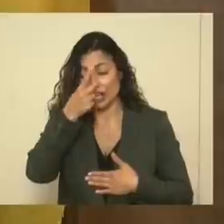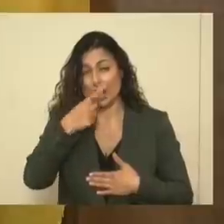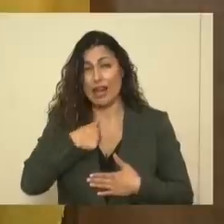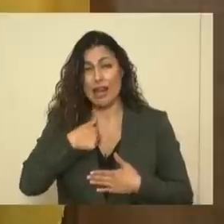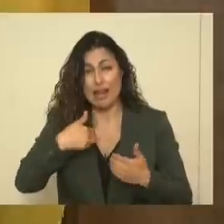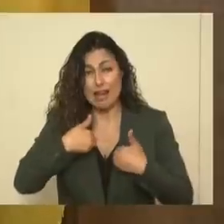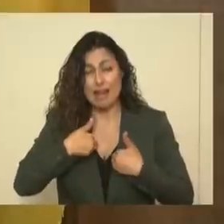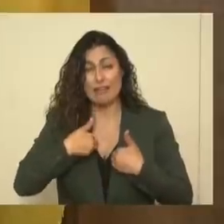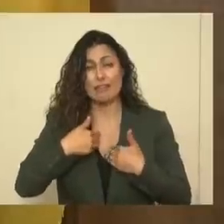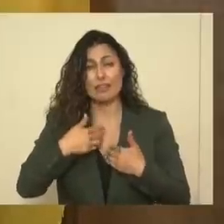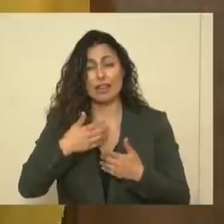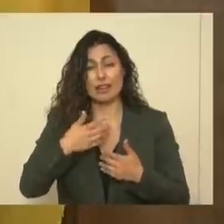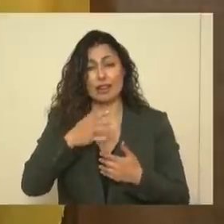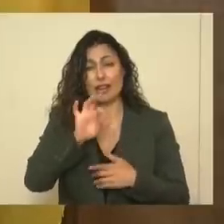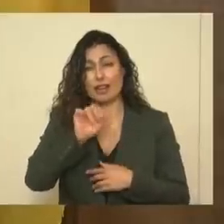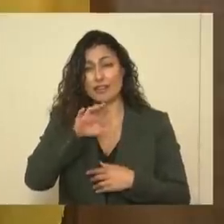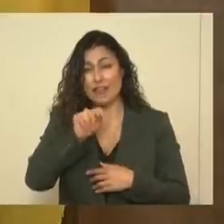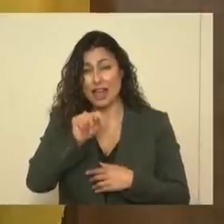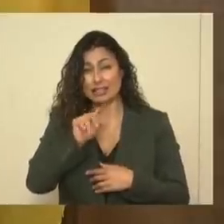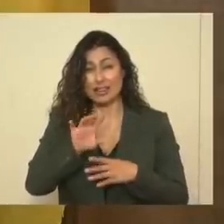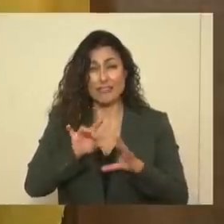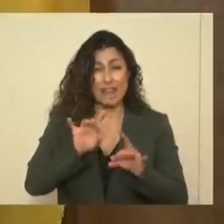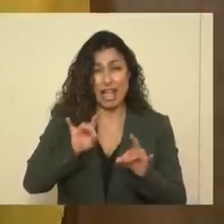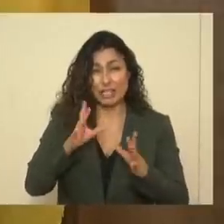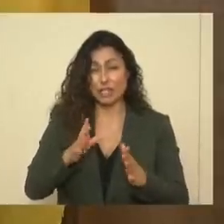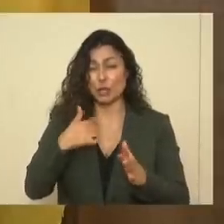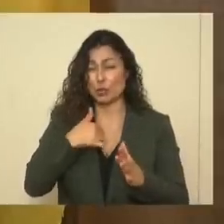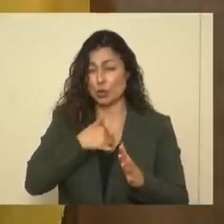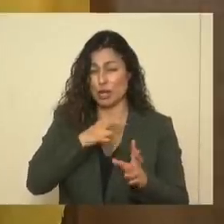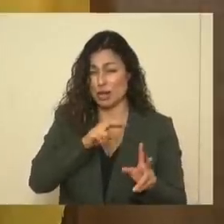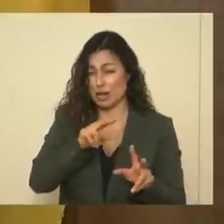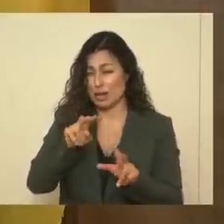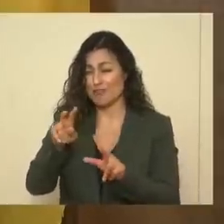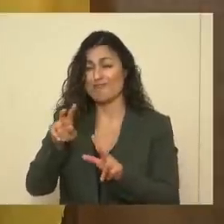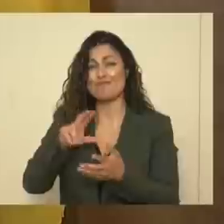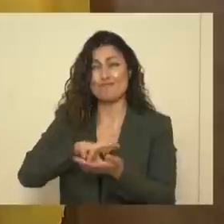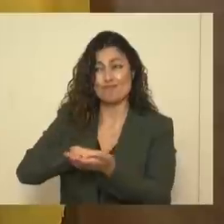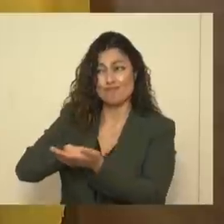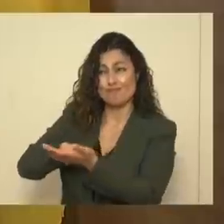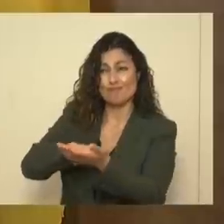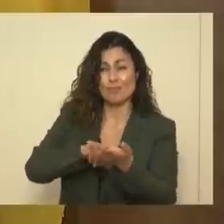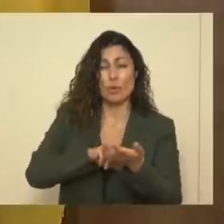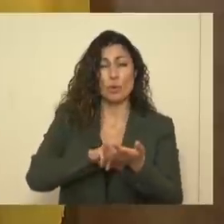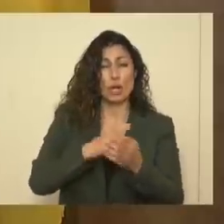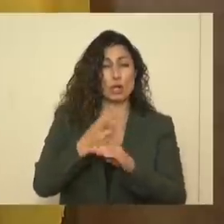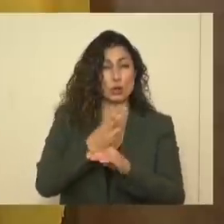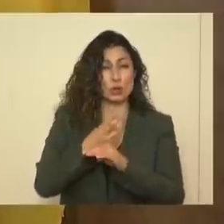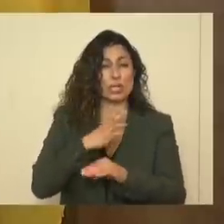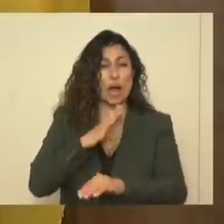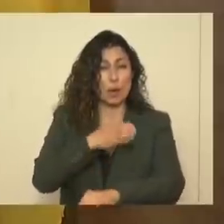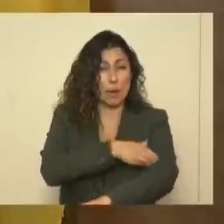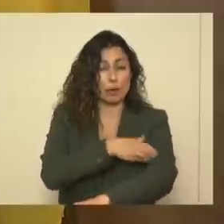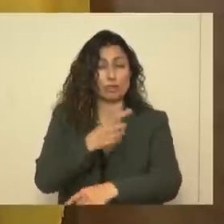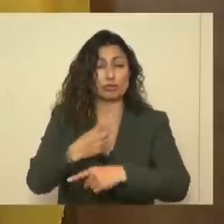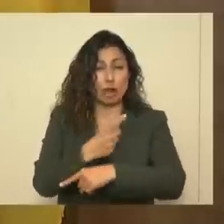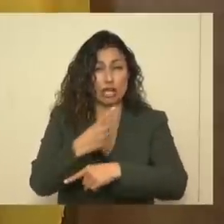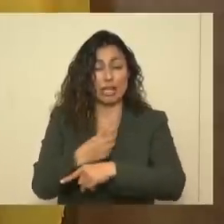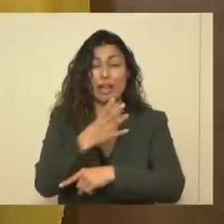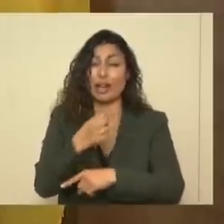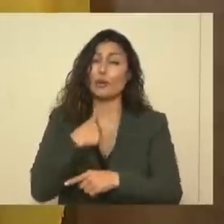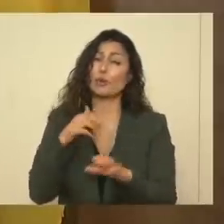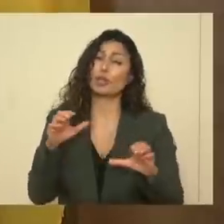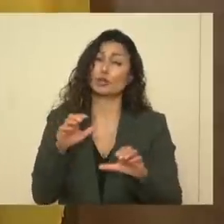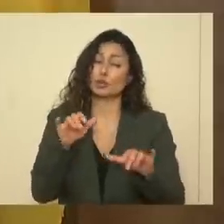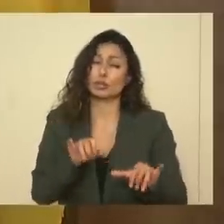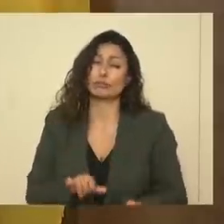fact finder that says we read our powers correctly, we utilize them correctly, and that we're doing